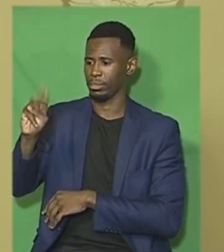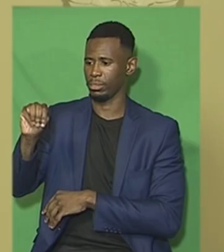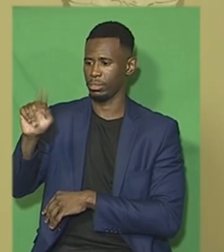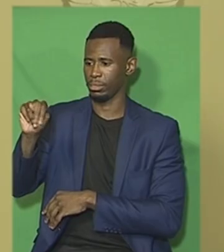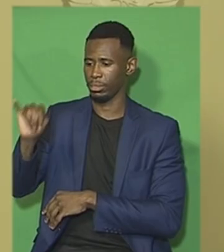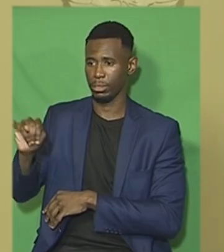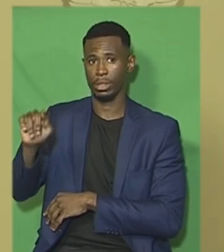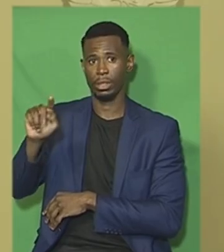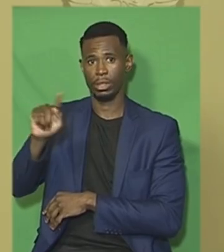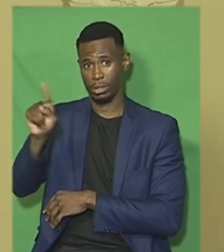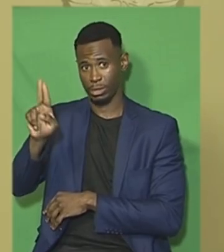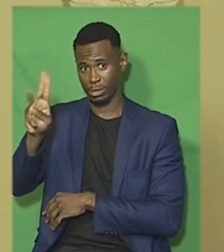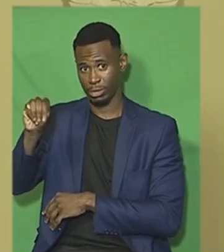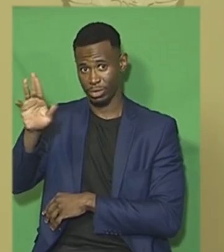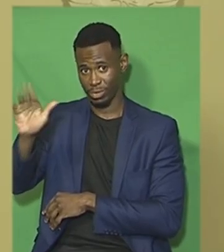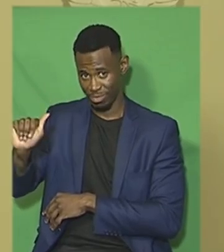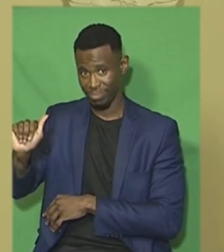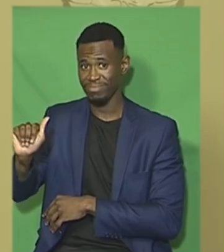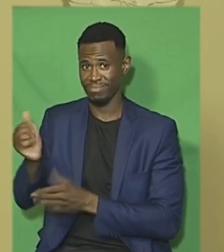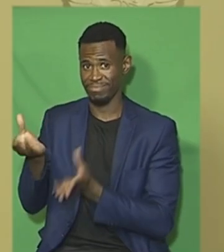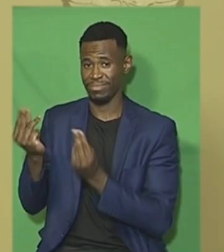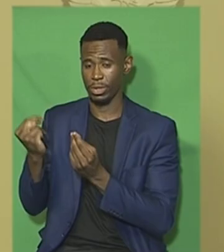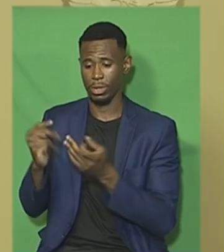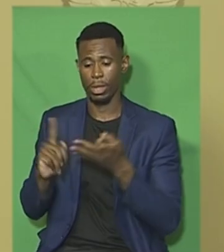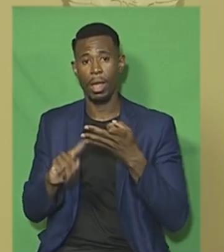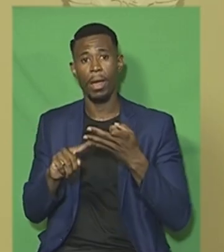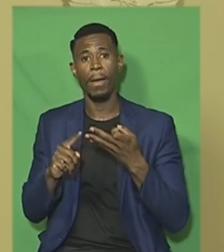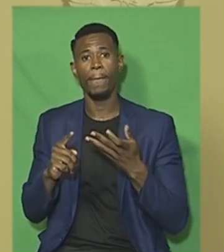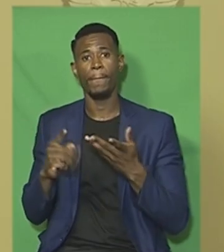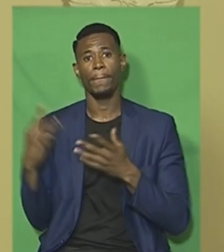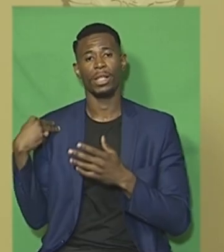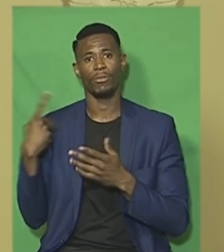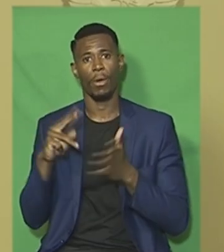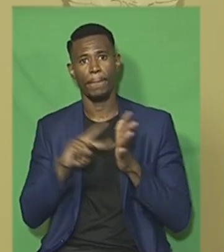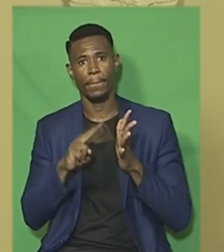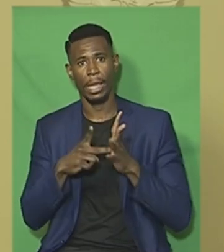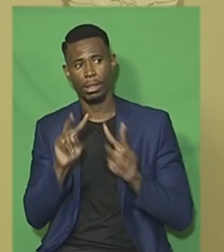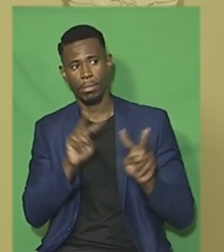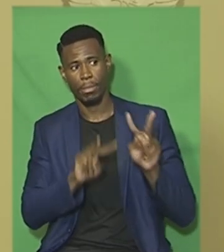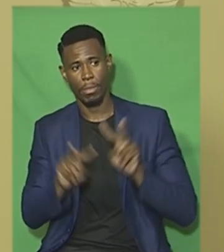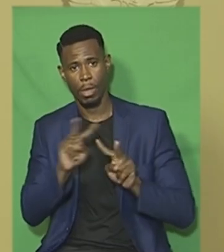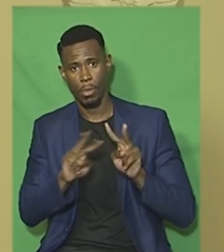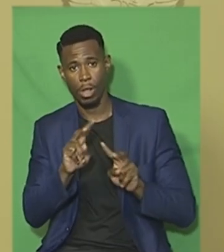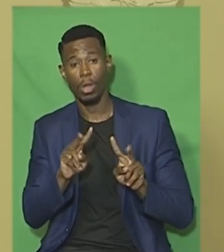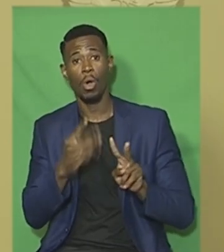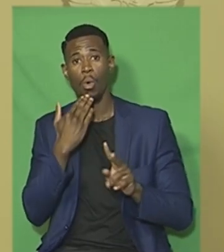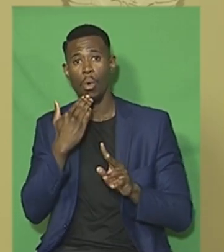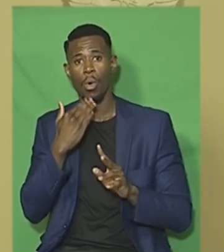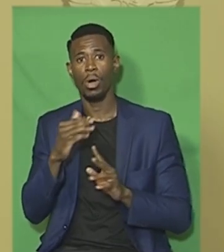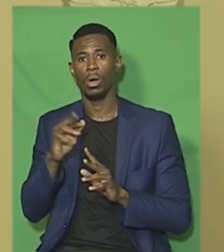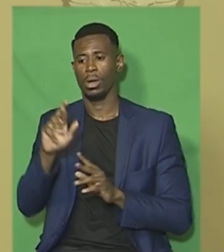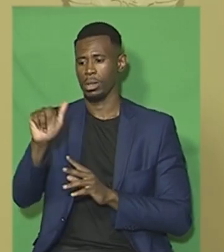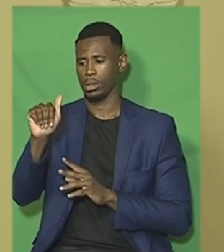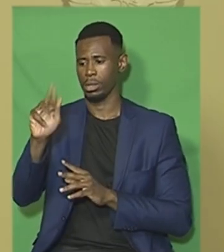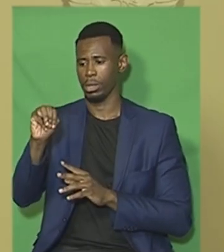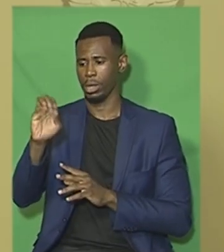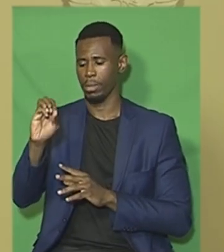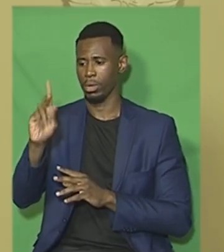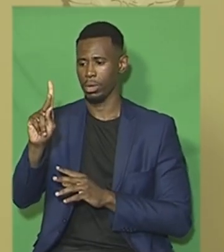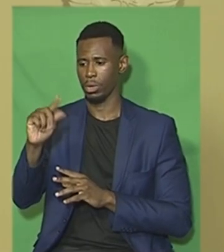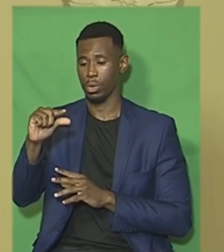Minister in the Presidency Responsible for Planning, Monitoring and Evaluation will be Ms. Marupini-Ramokopa.